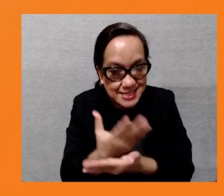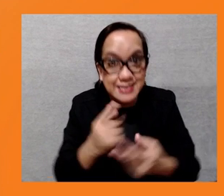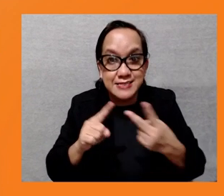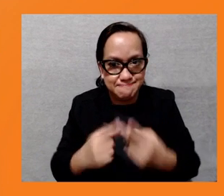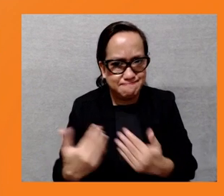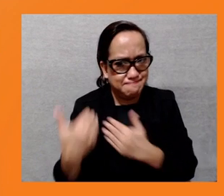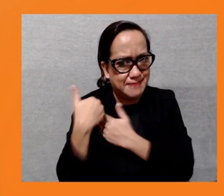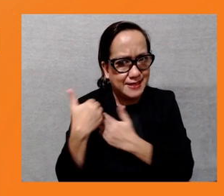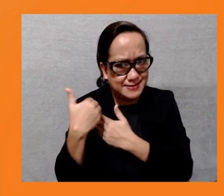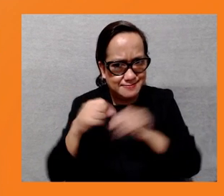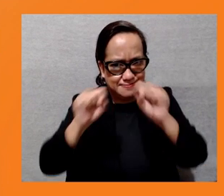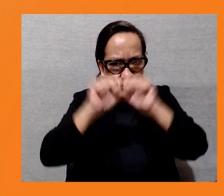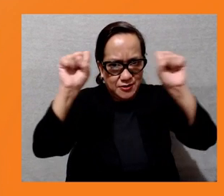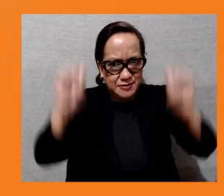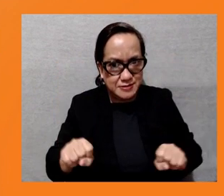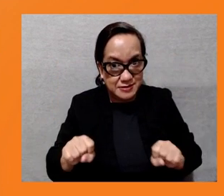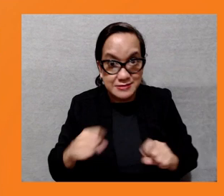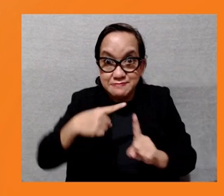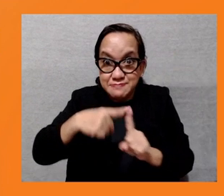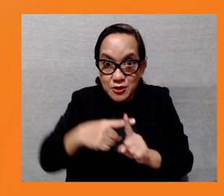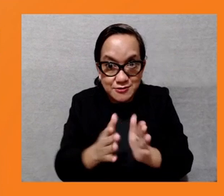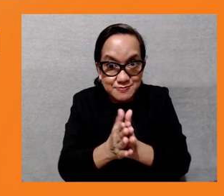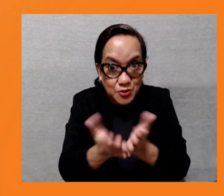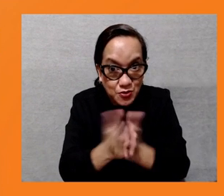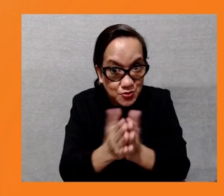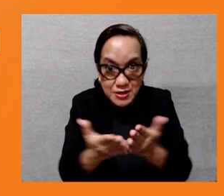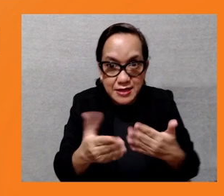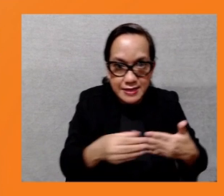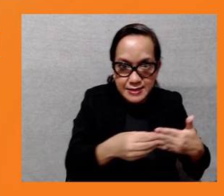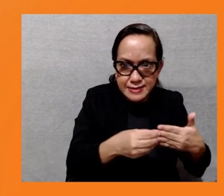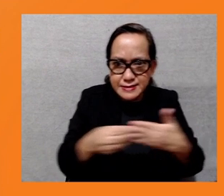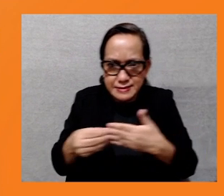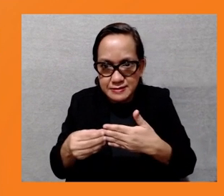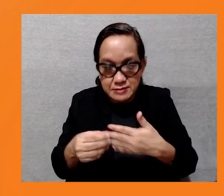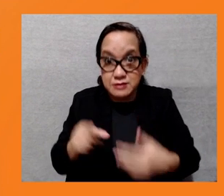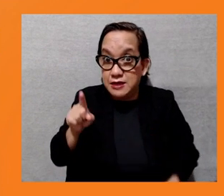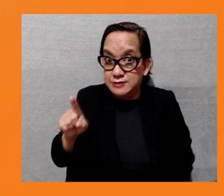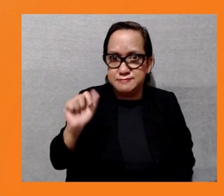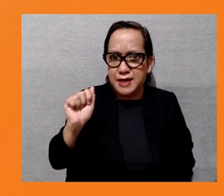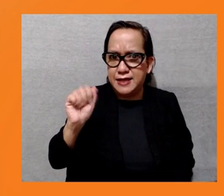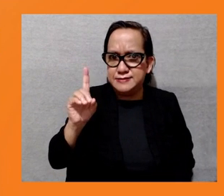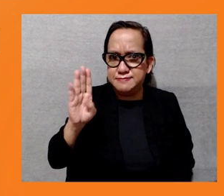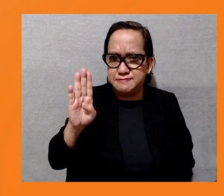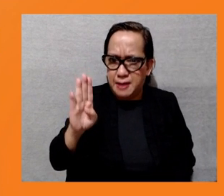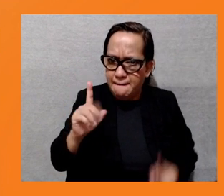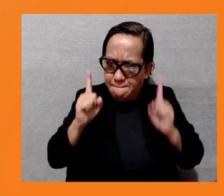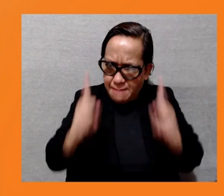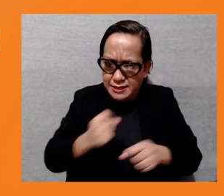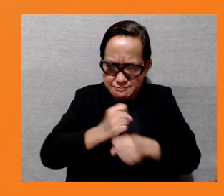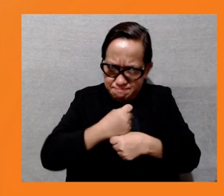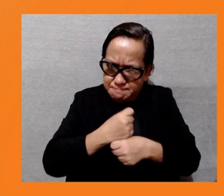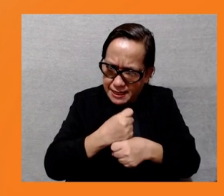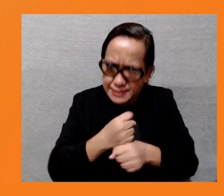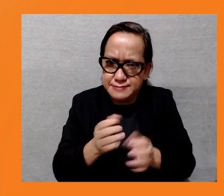If the bank intends to craft a genuine progressive safeguards policy that is relevant to the existing